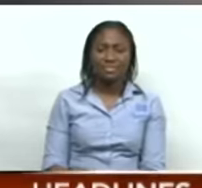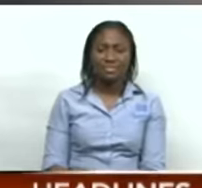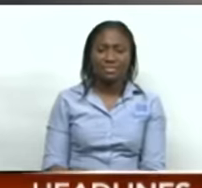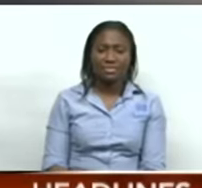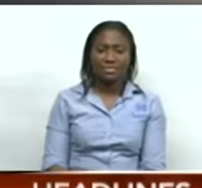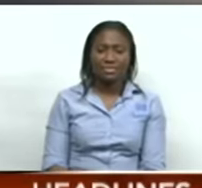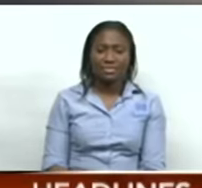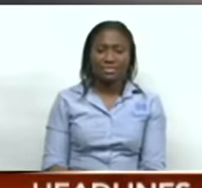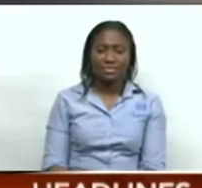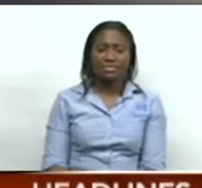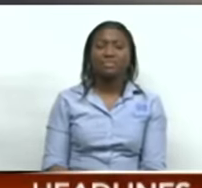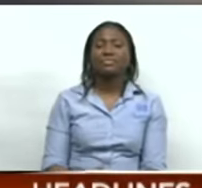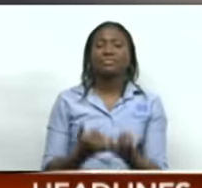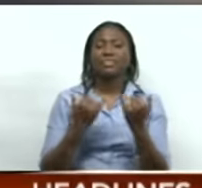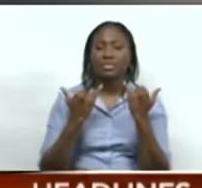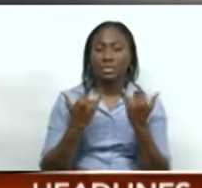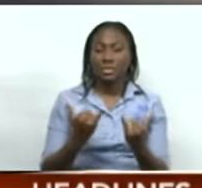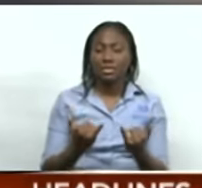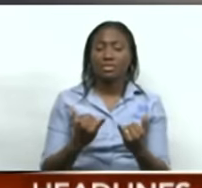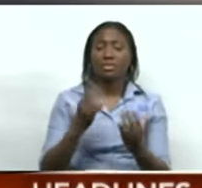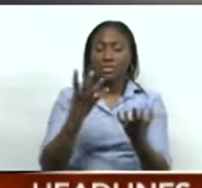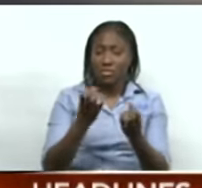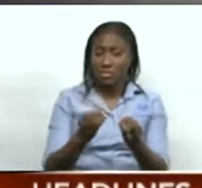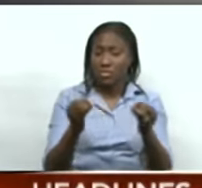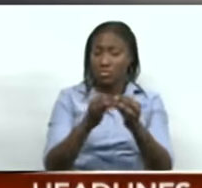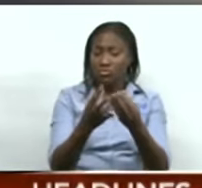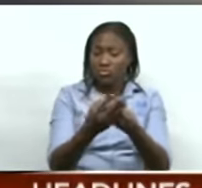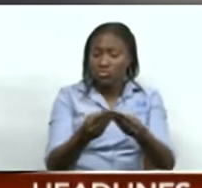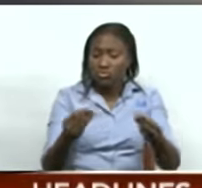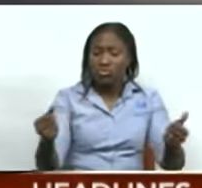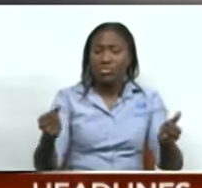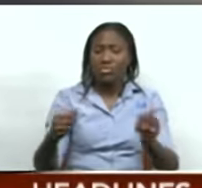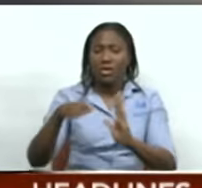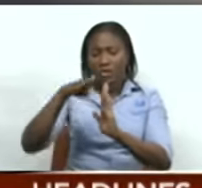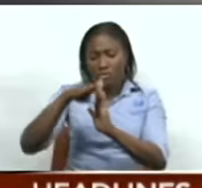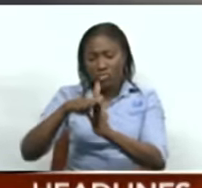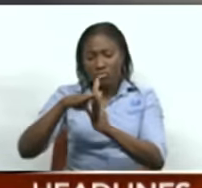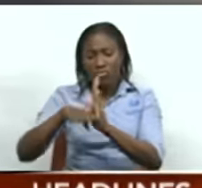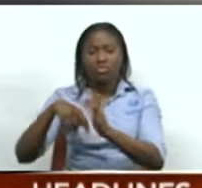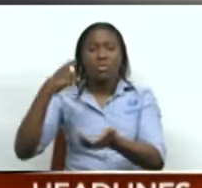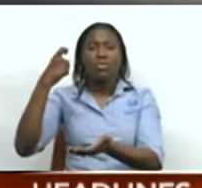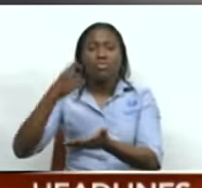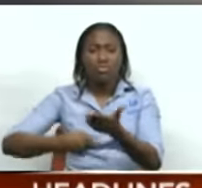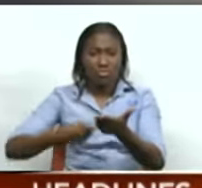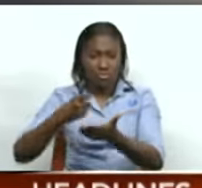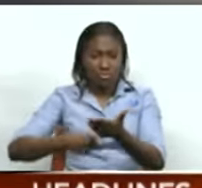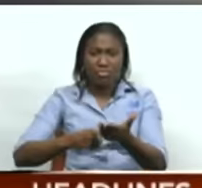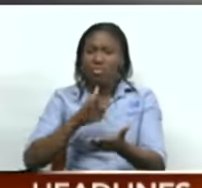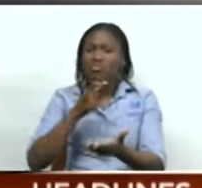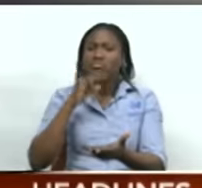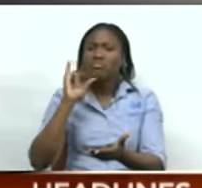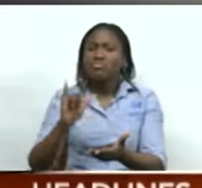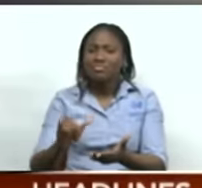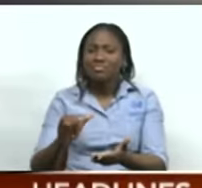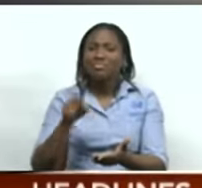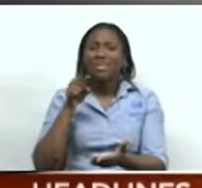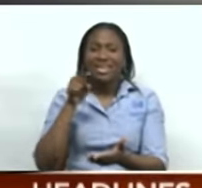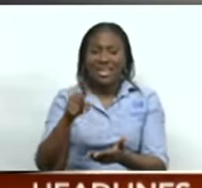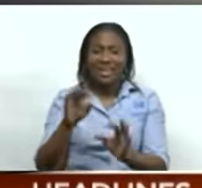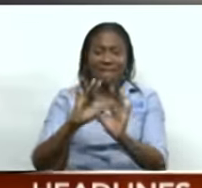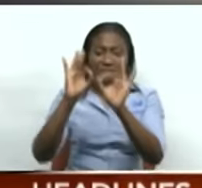Improved operational efficiency and reductions in grain prices assisted national flour mills in earning a revenue of